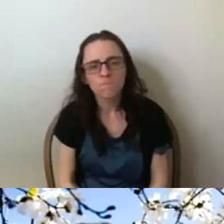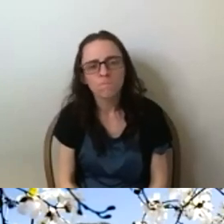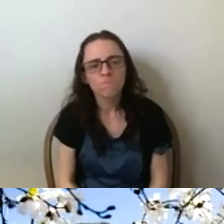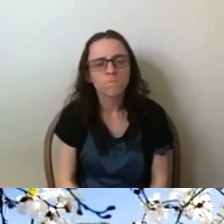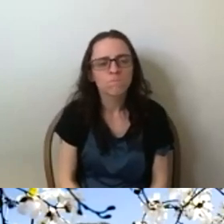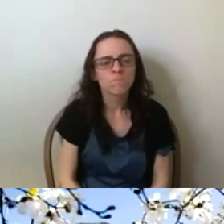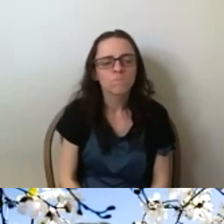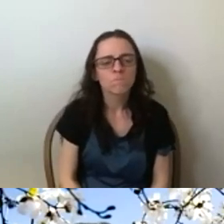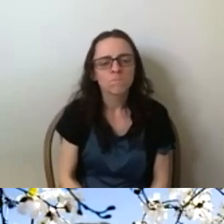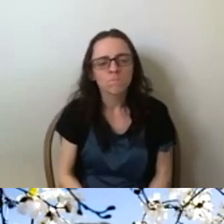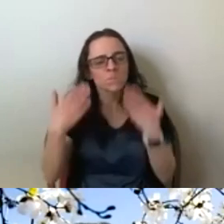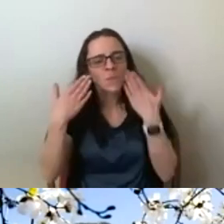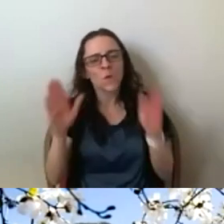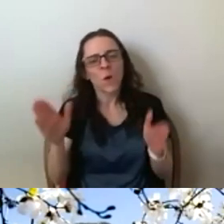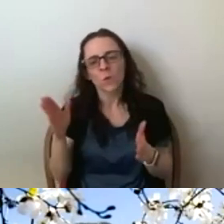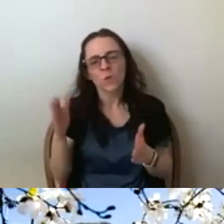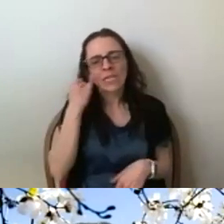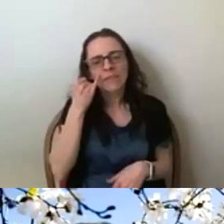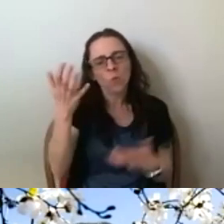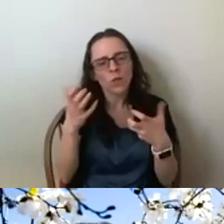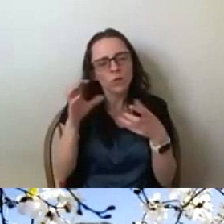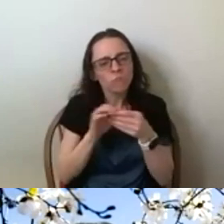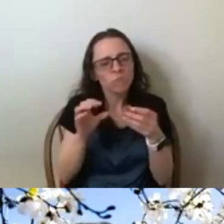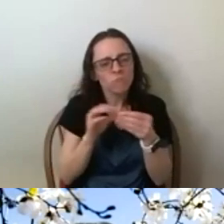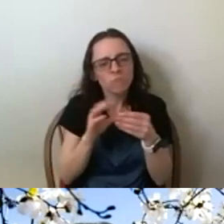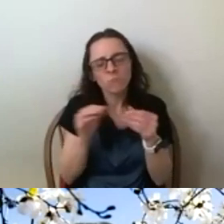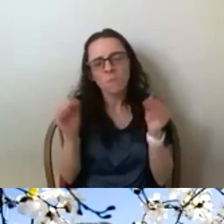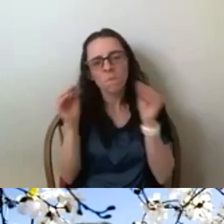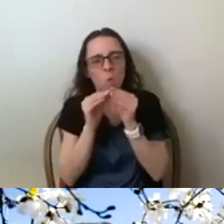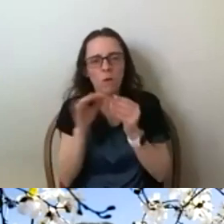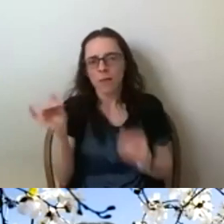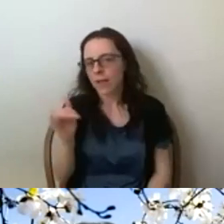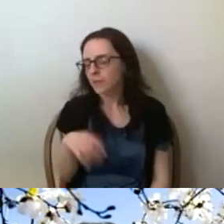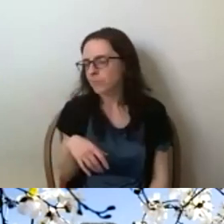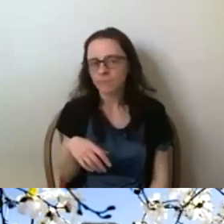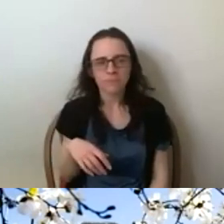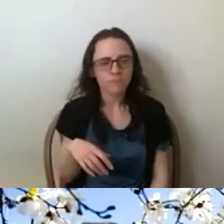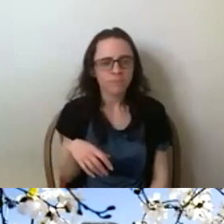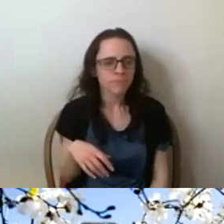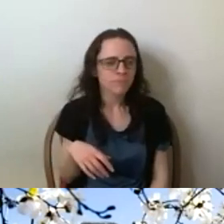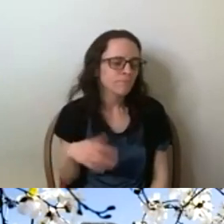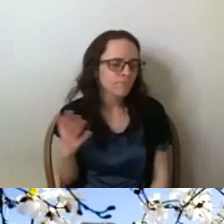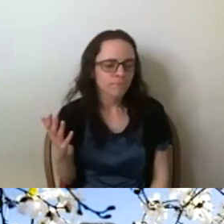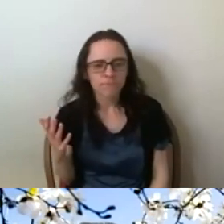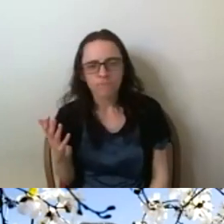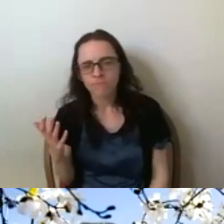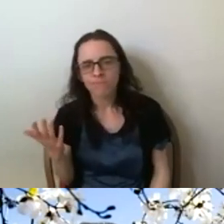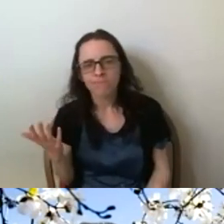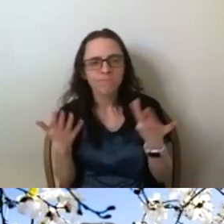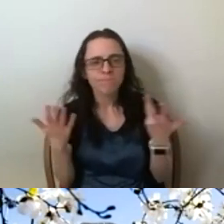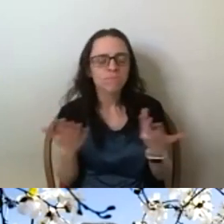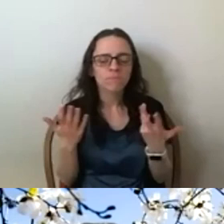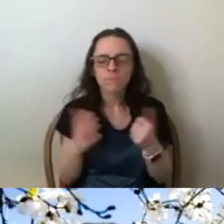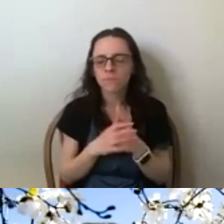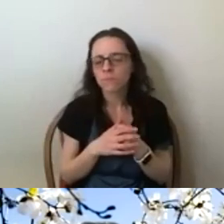say more about, you know, one could think of comparing to other forms of, other forms, you know,